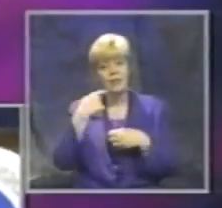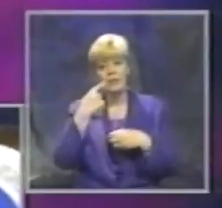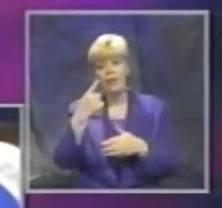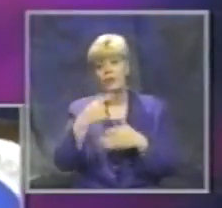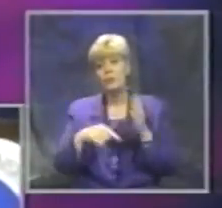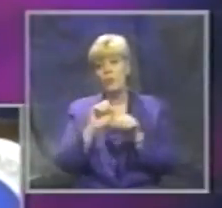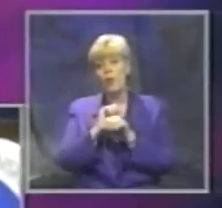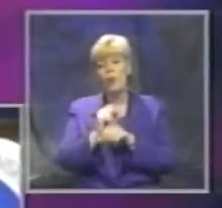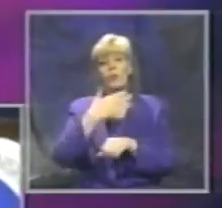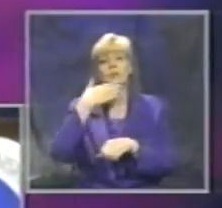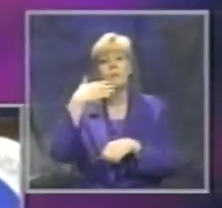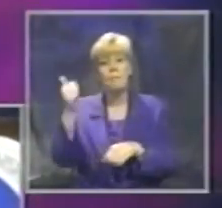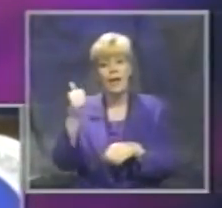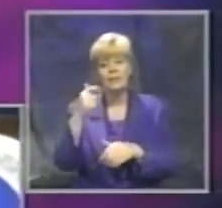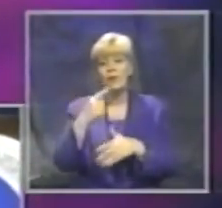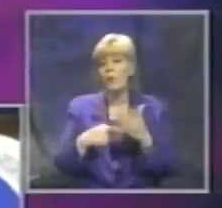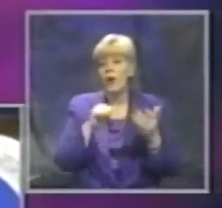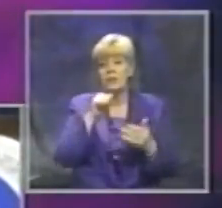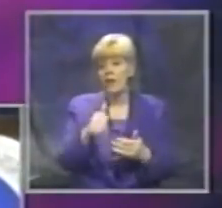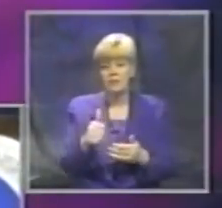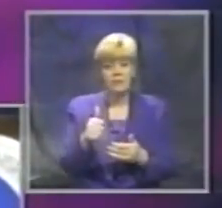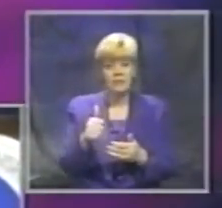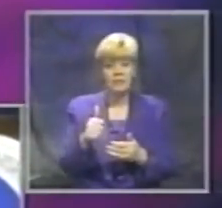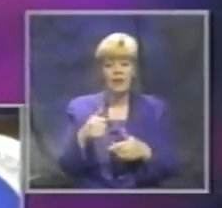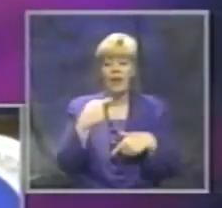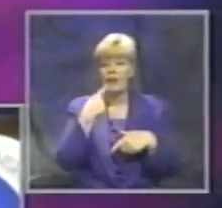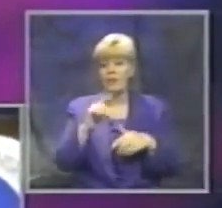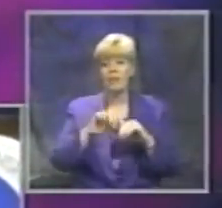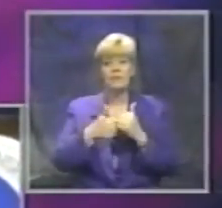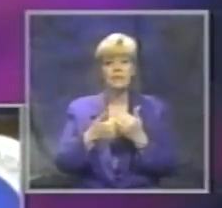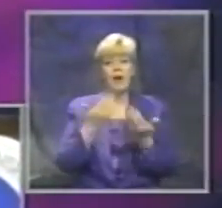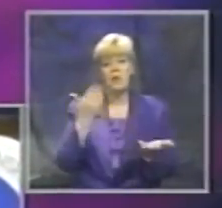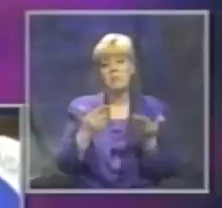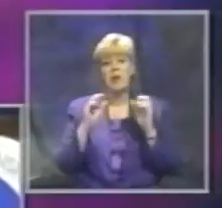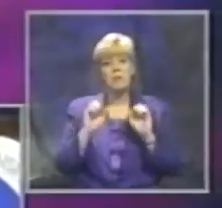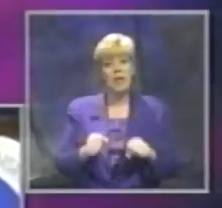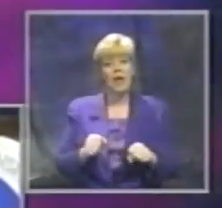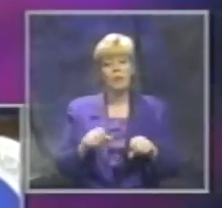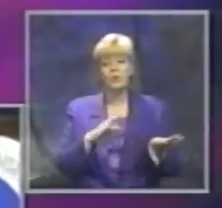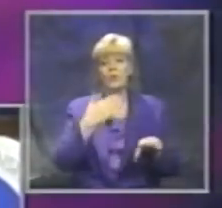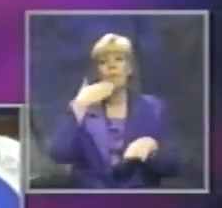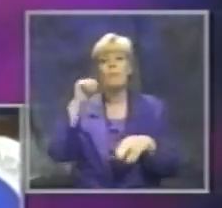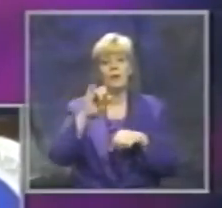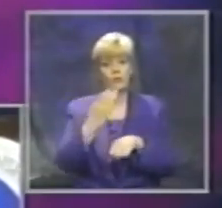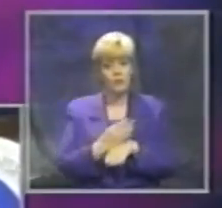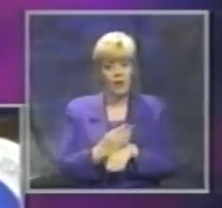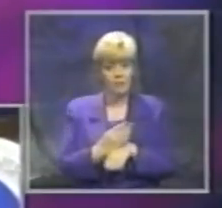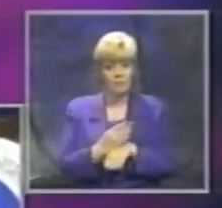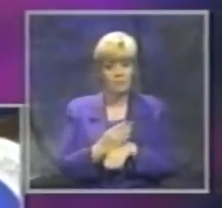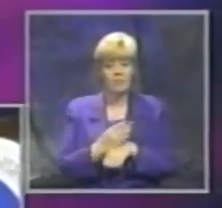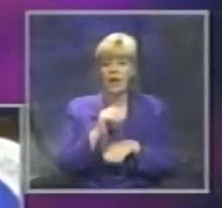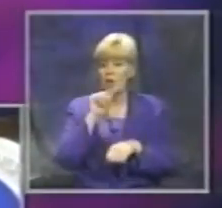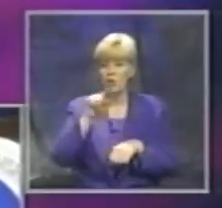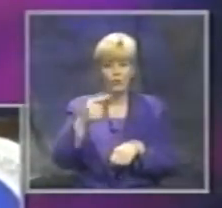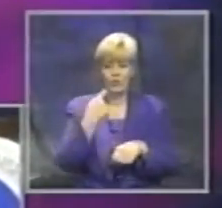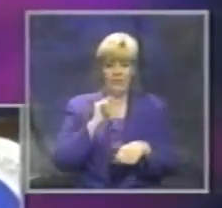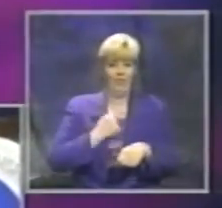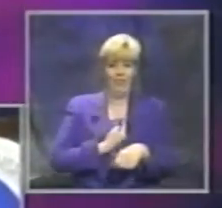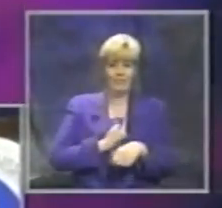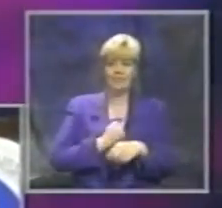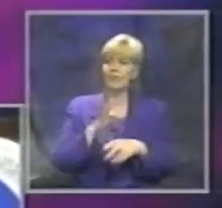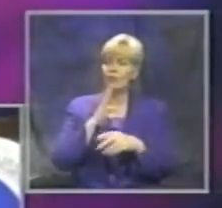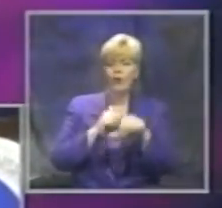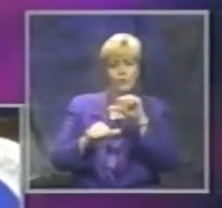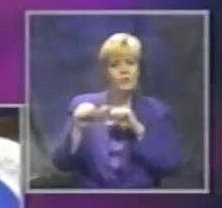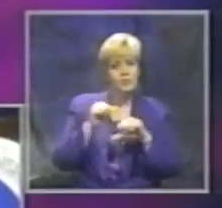us what works best and what doesn't. Tell us how we might be able to do a better job. But don't just tell us. Talk